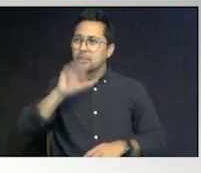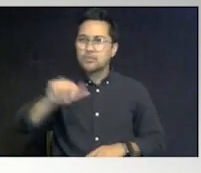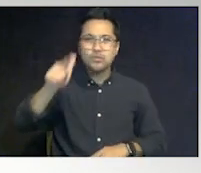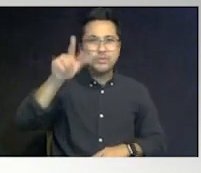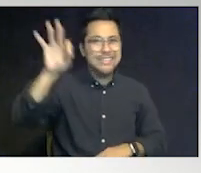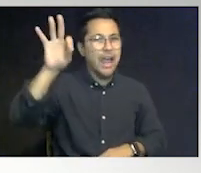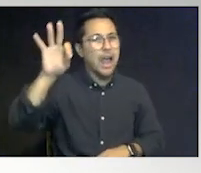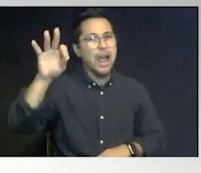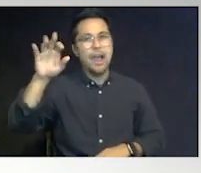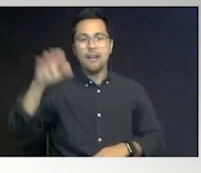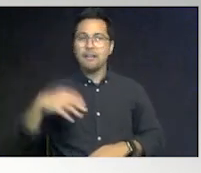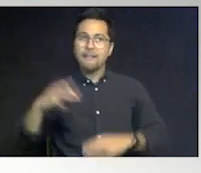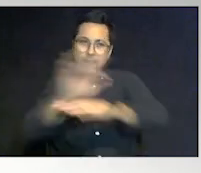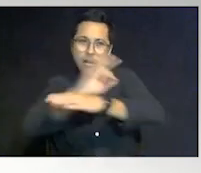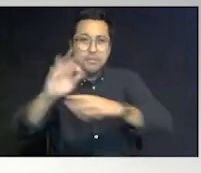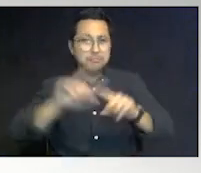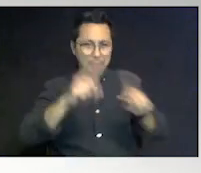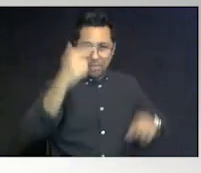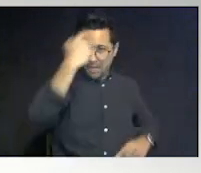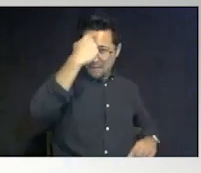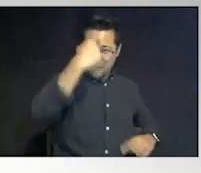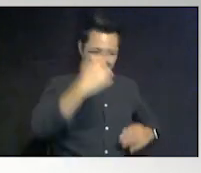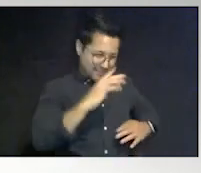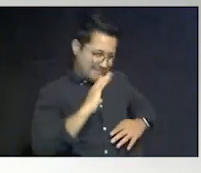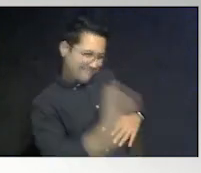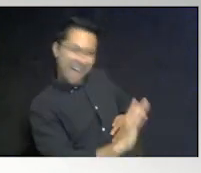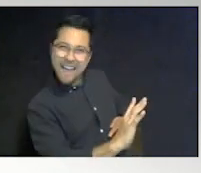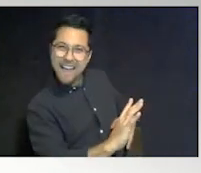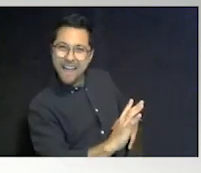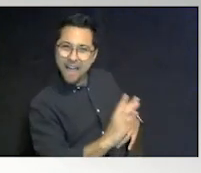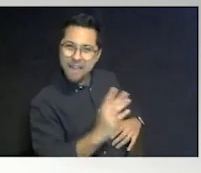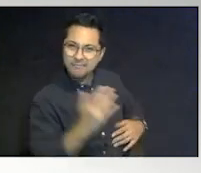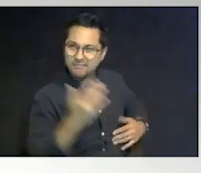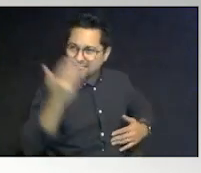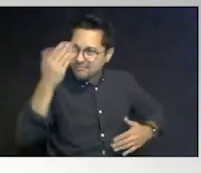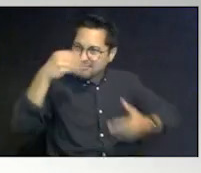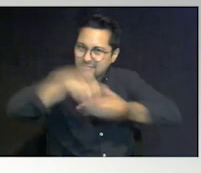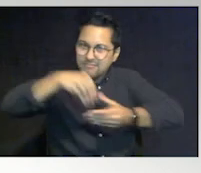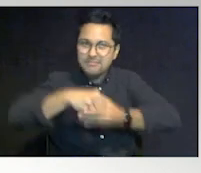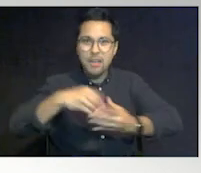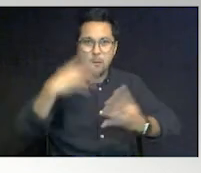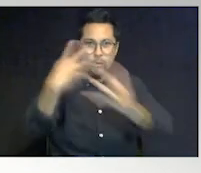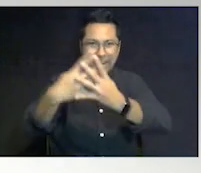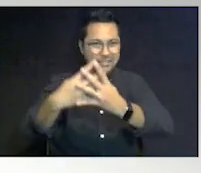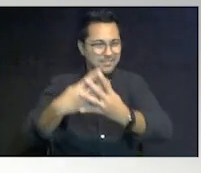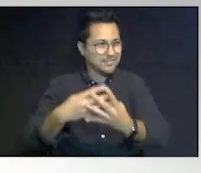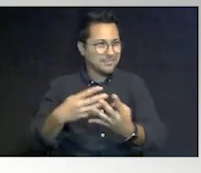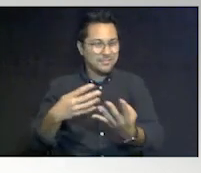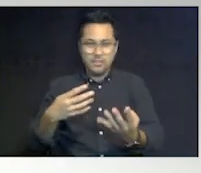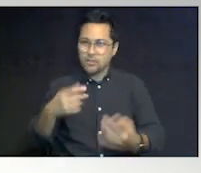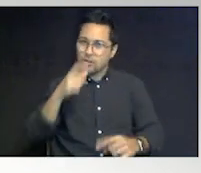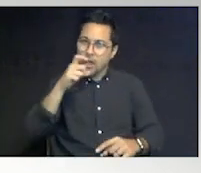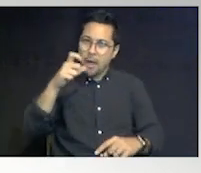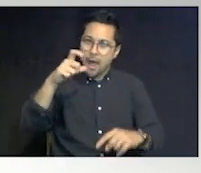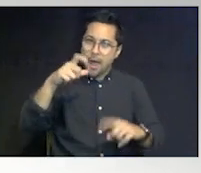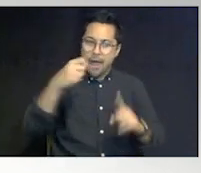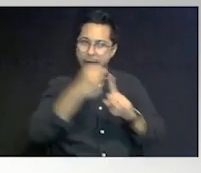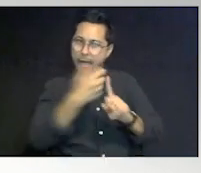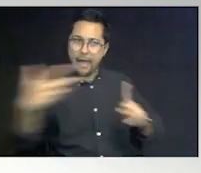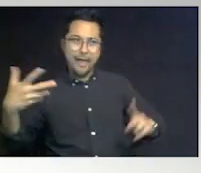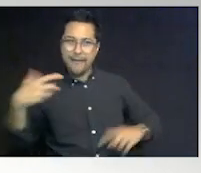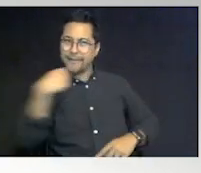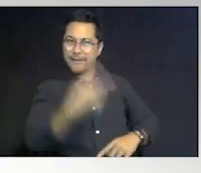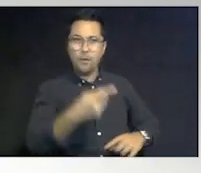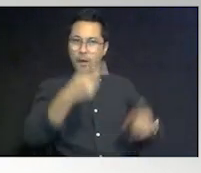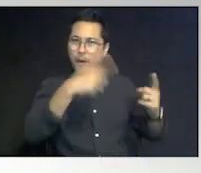functioning at a 5 year old level in a prison. In a jail. Right? We don't have to go into specifics of what is going to